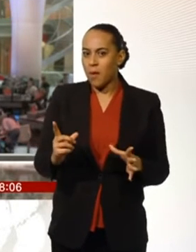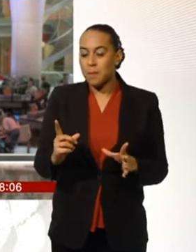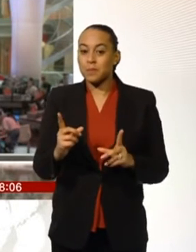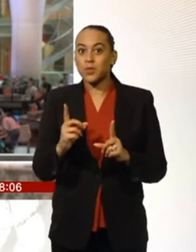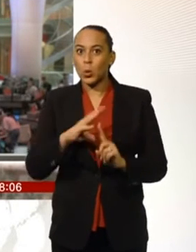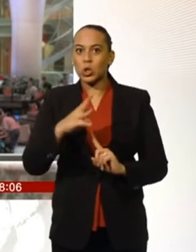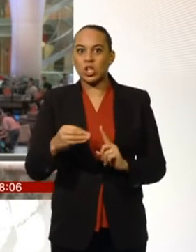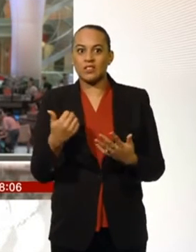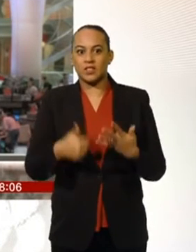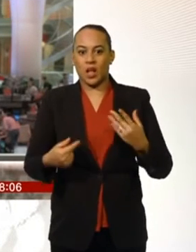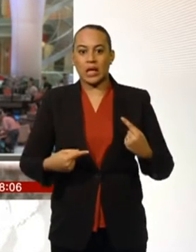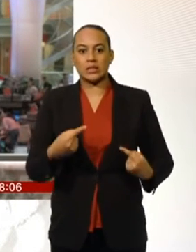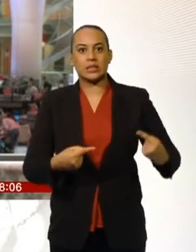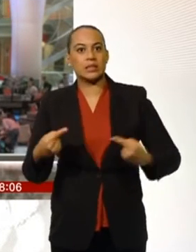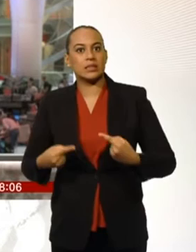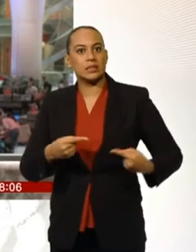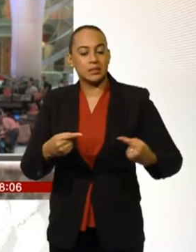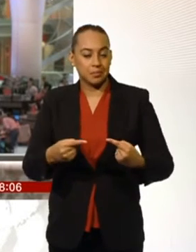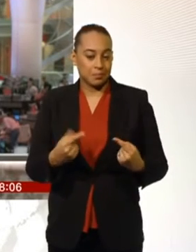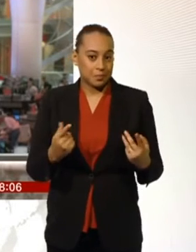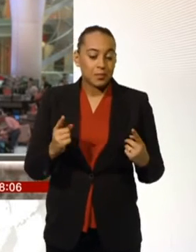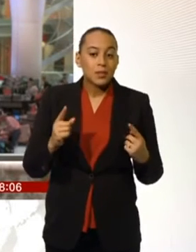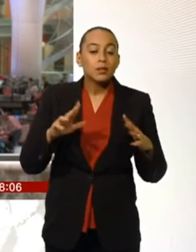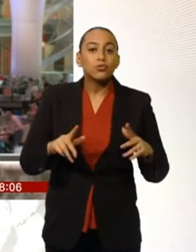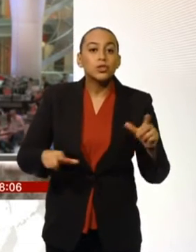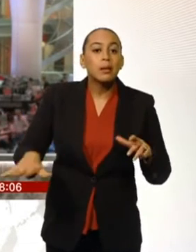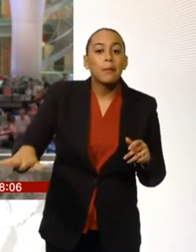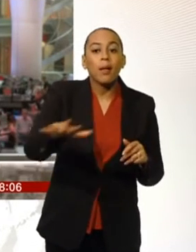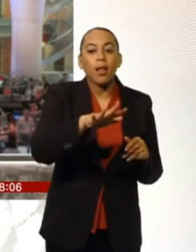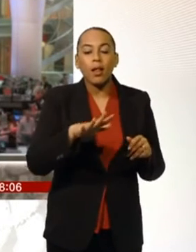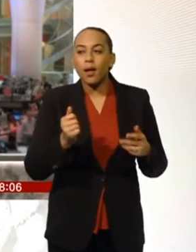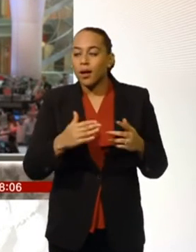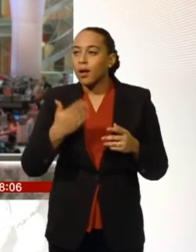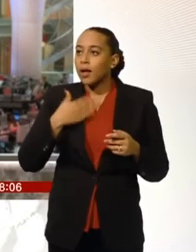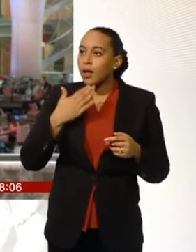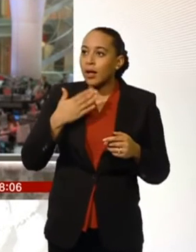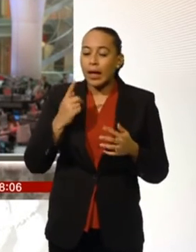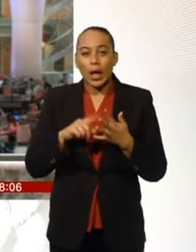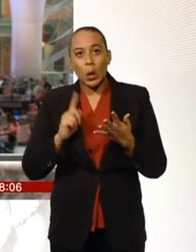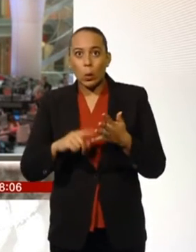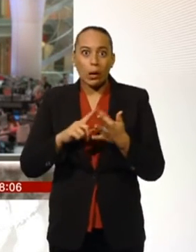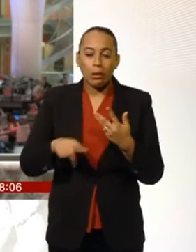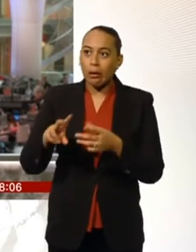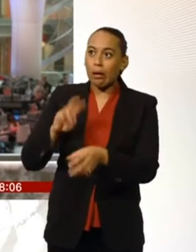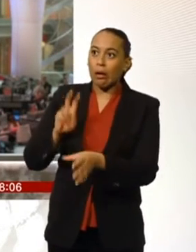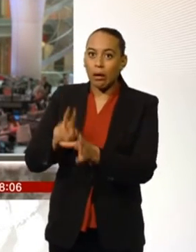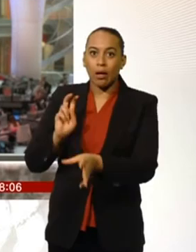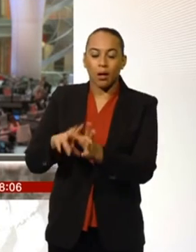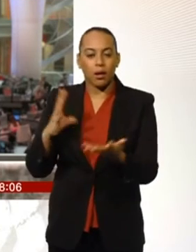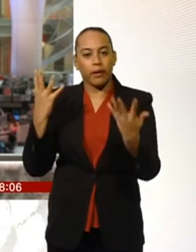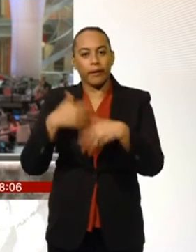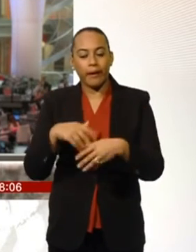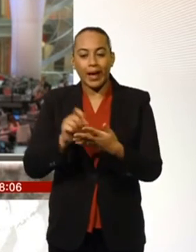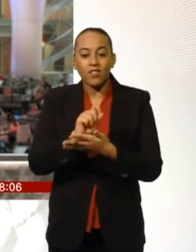ramping up now. The question is whether the great British public will be thoroughly bored of this big Euro debate by the time we get to the referendum,